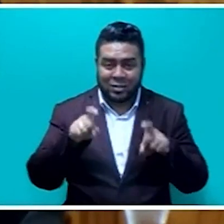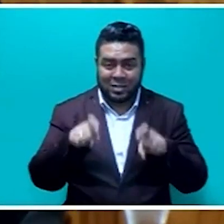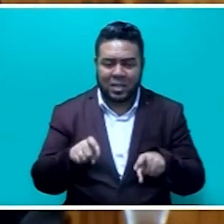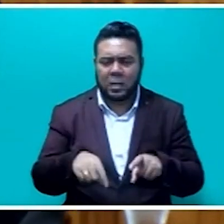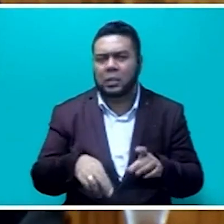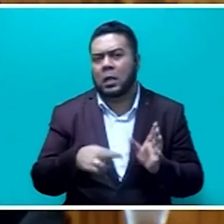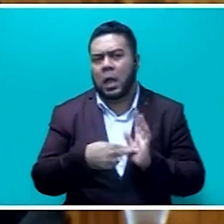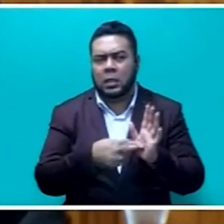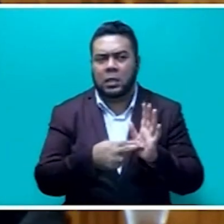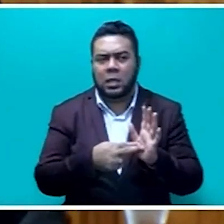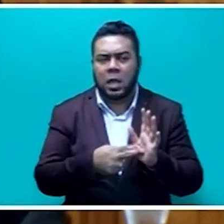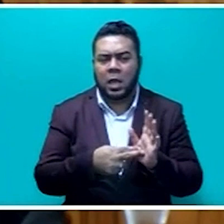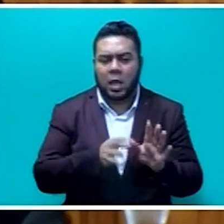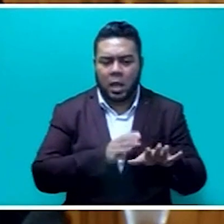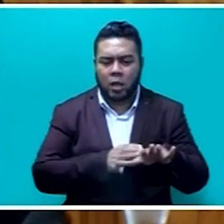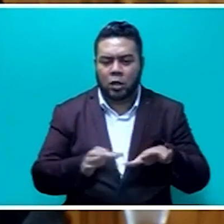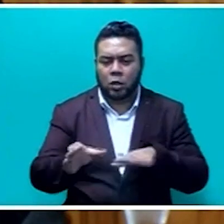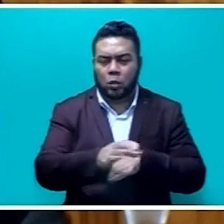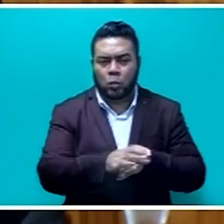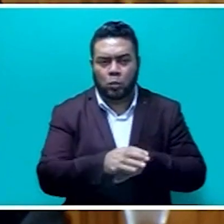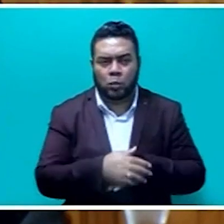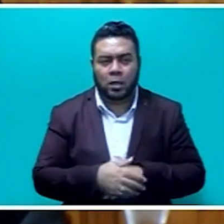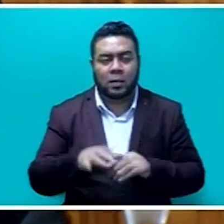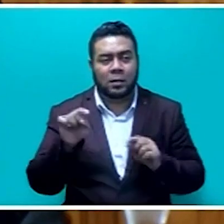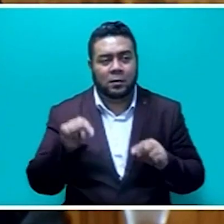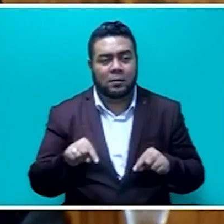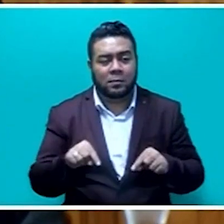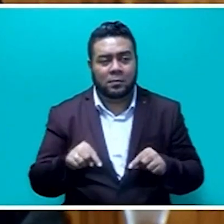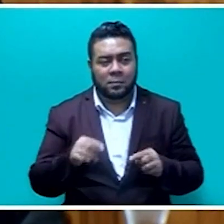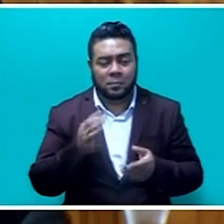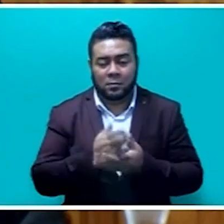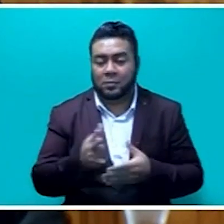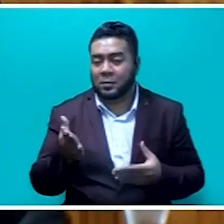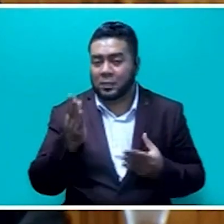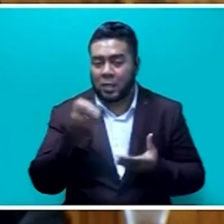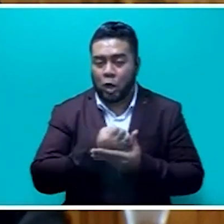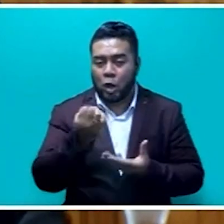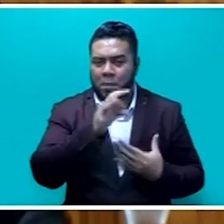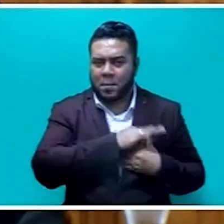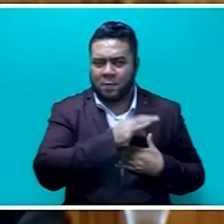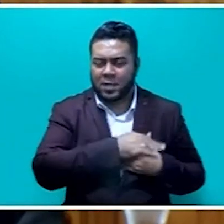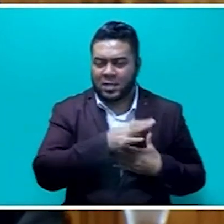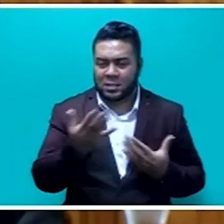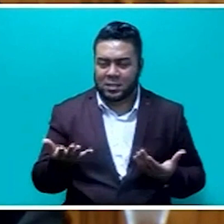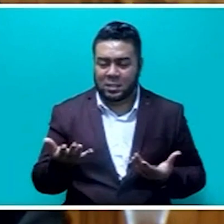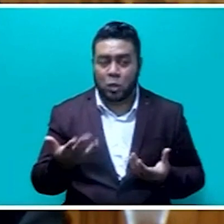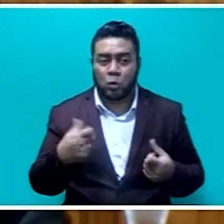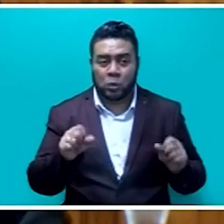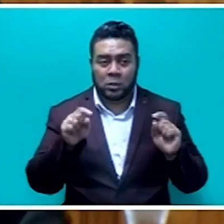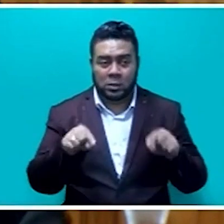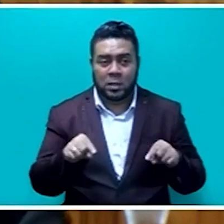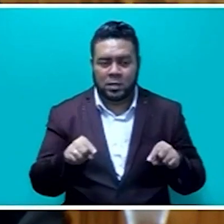Coral Coast regions. Directly in terms of direct economic benefit, the event organizes using its model